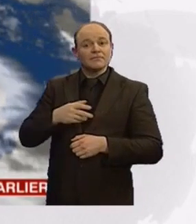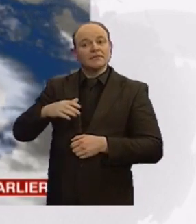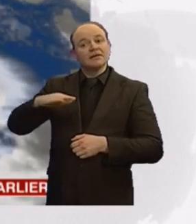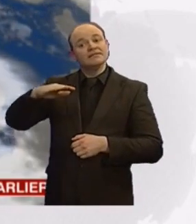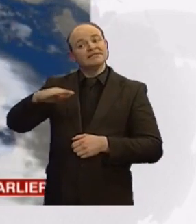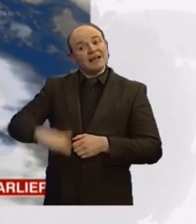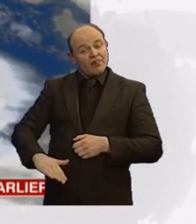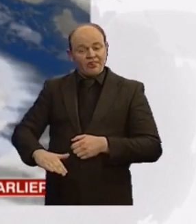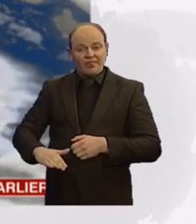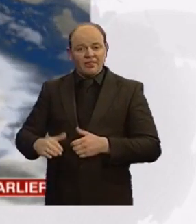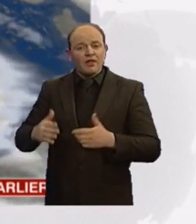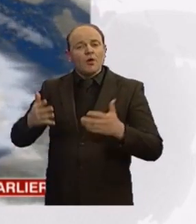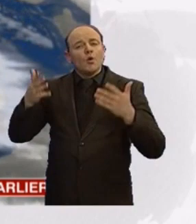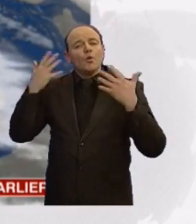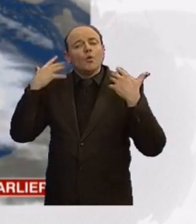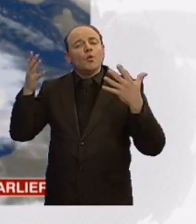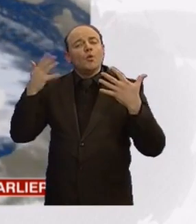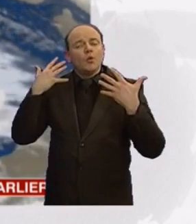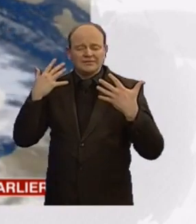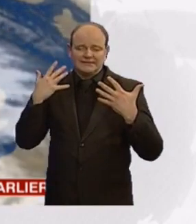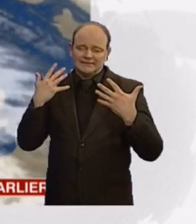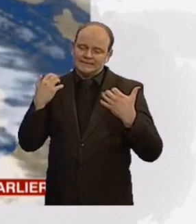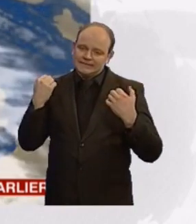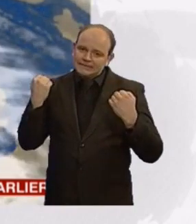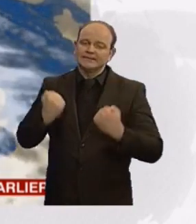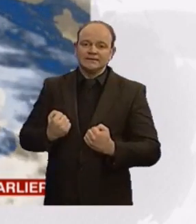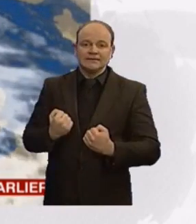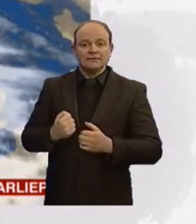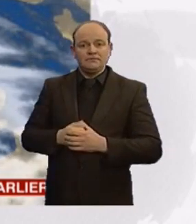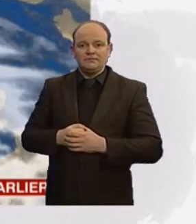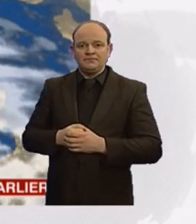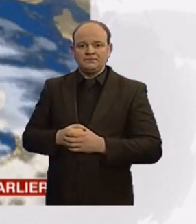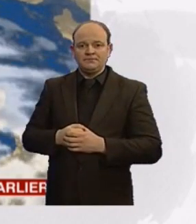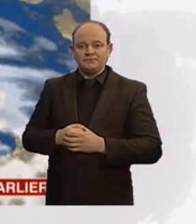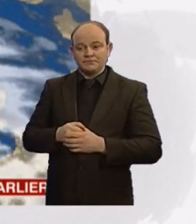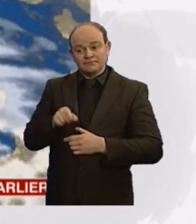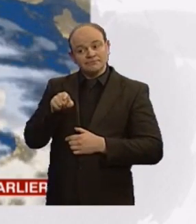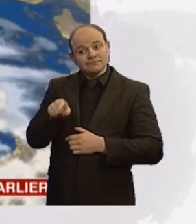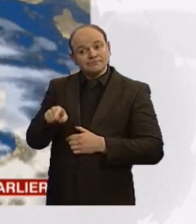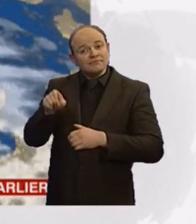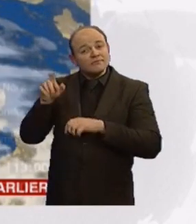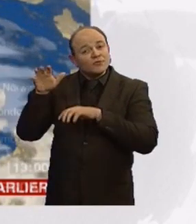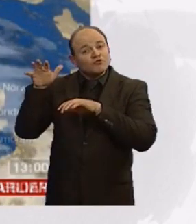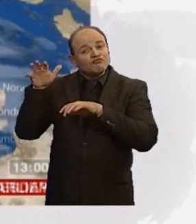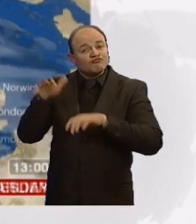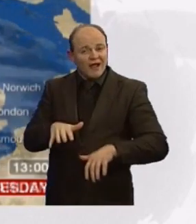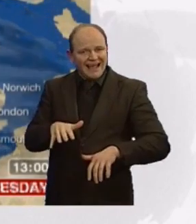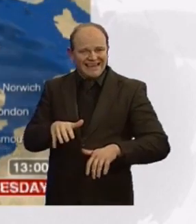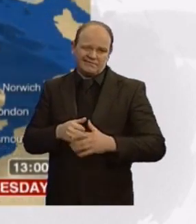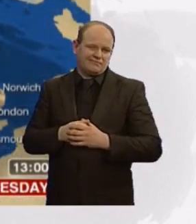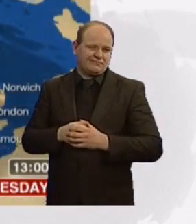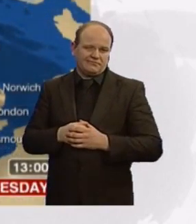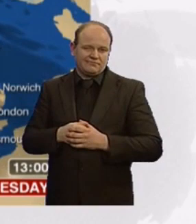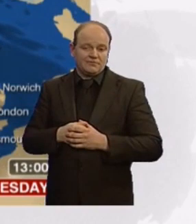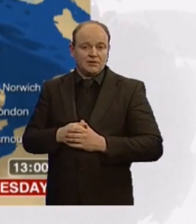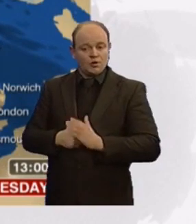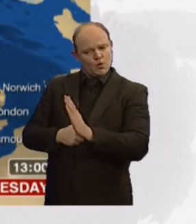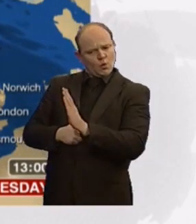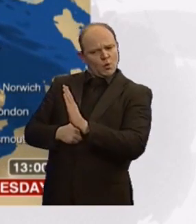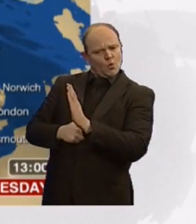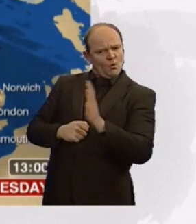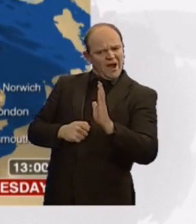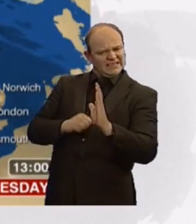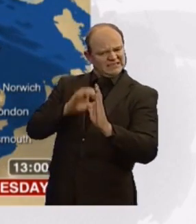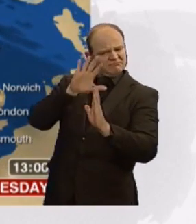brisk wind. All of this cloud that has swept in from the west. It's not rain-bearing cloud though, apart from perhaps westernmost parts of Northern